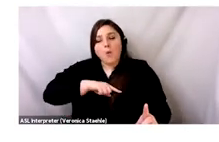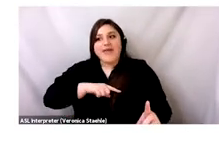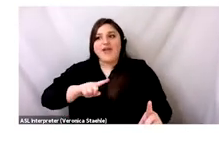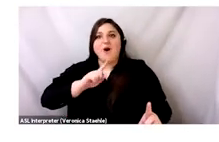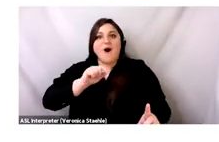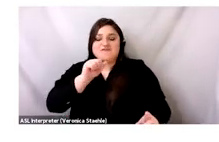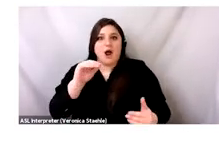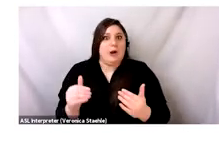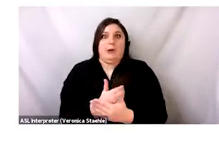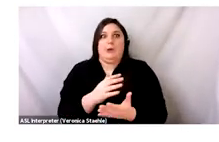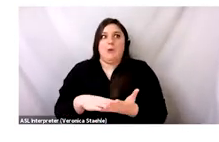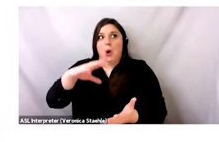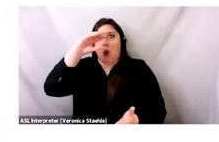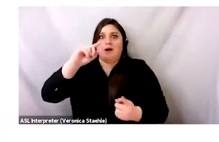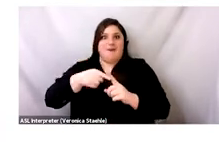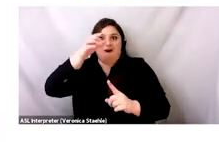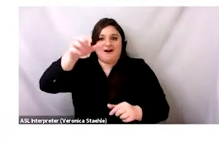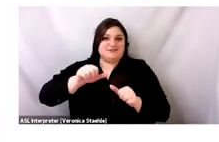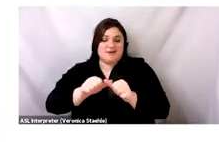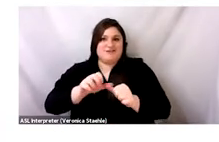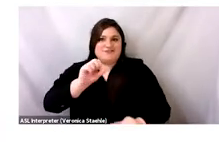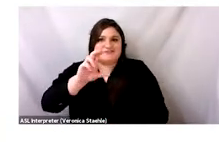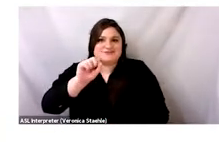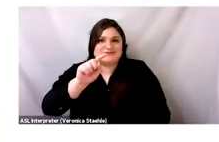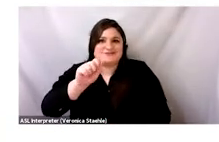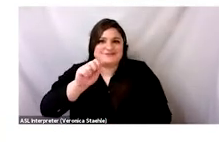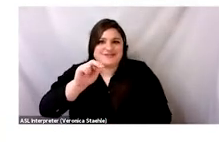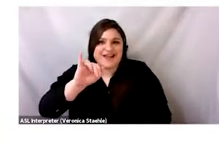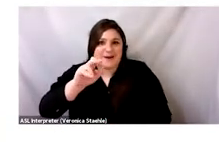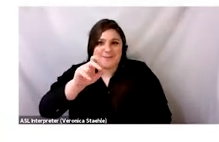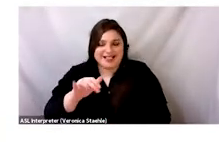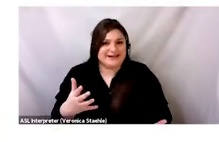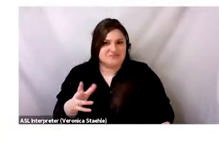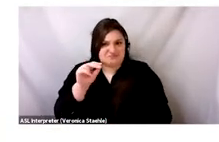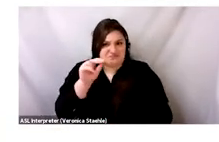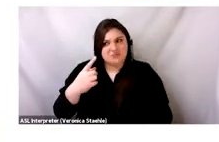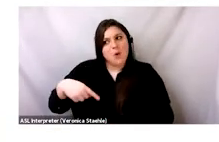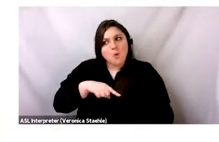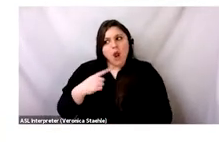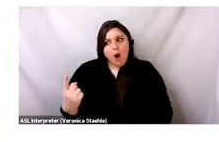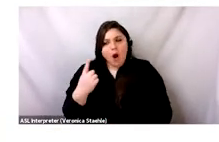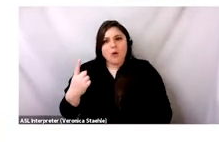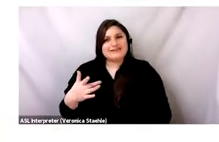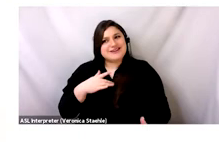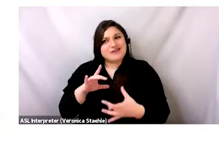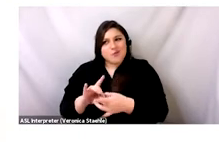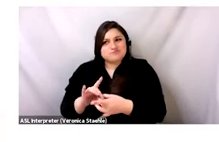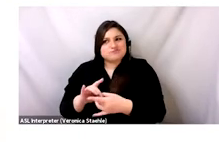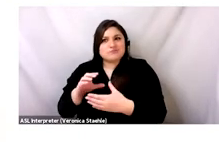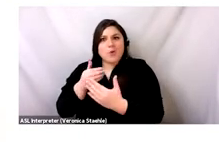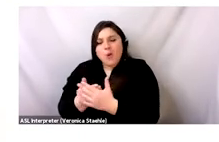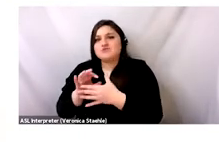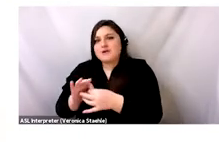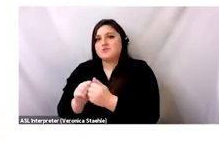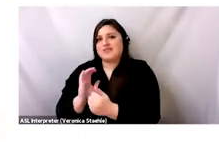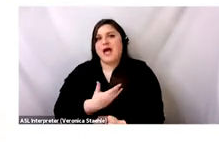as Africans, like culturally, we need something that is new to us, something that we need to learn. Because for a very long time, we have had like a very close sentimental